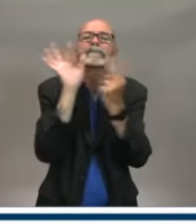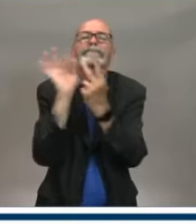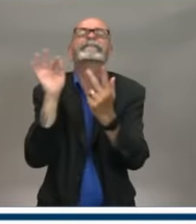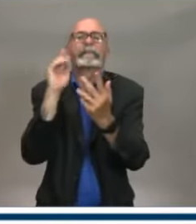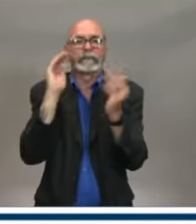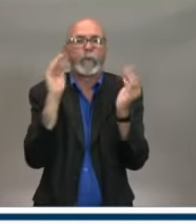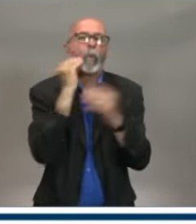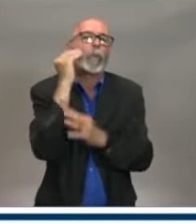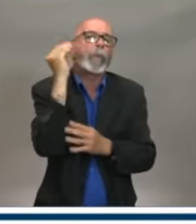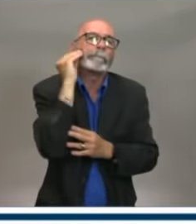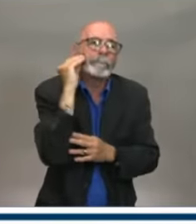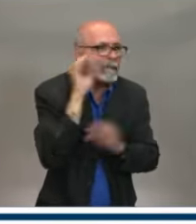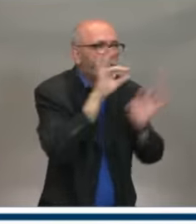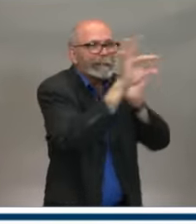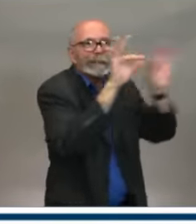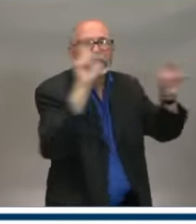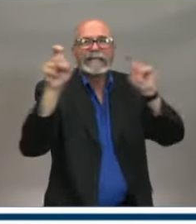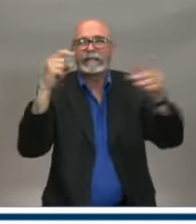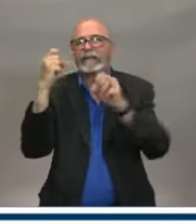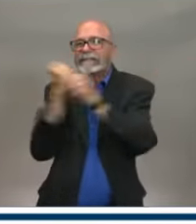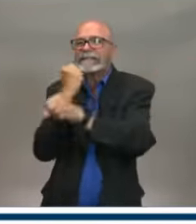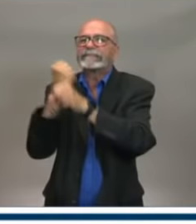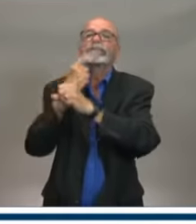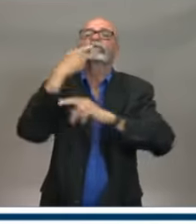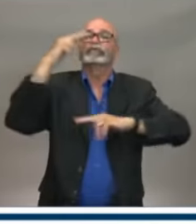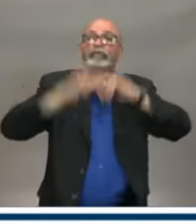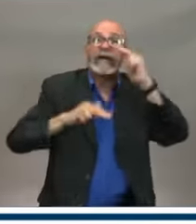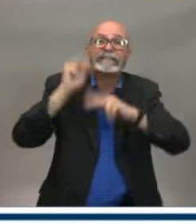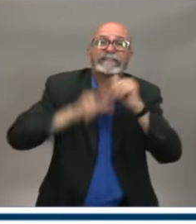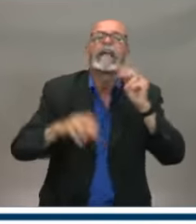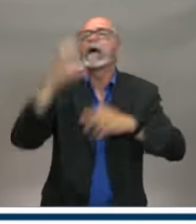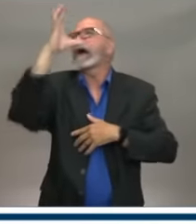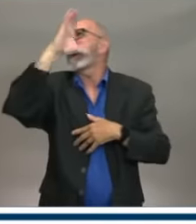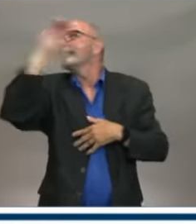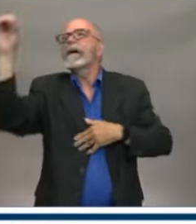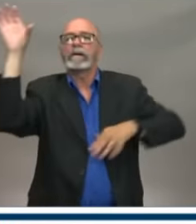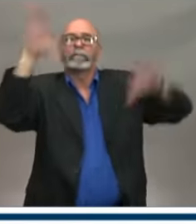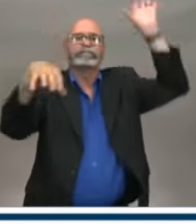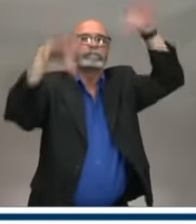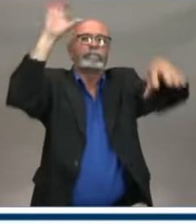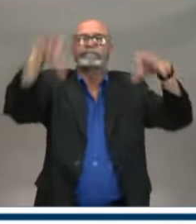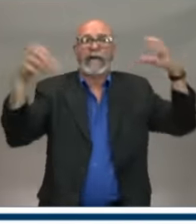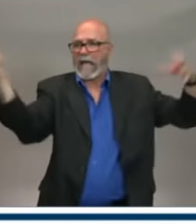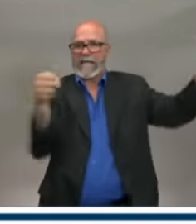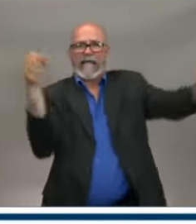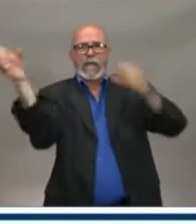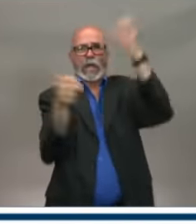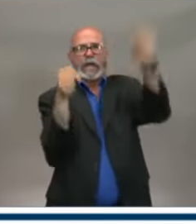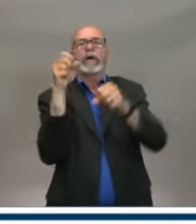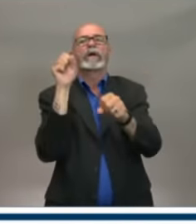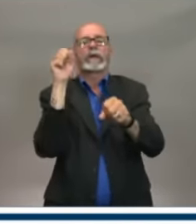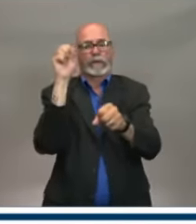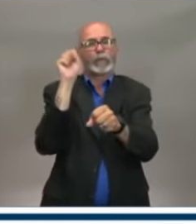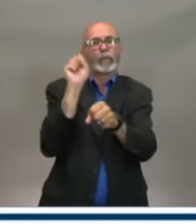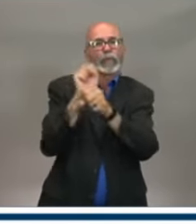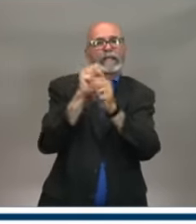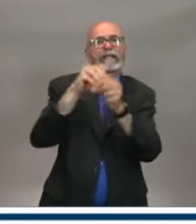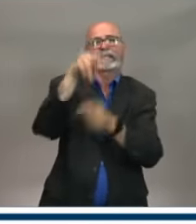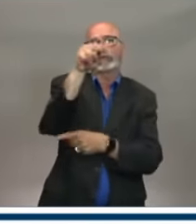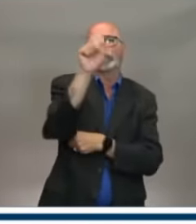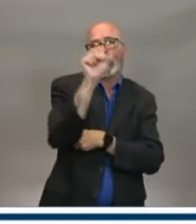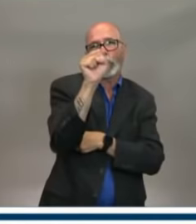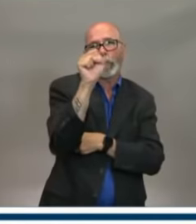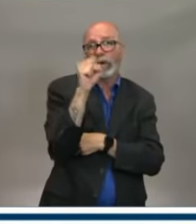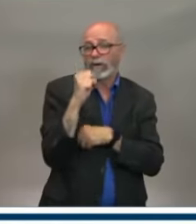construction companies across our province who will hire Nova Scotians to do that work. This investment will